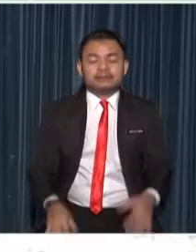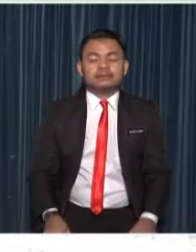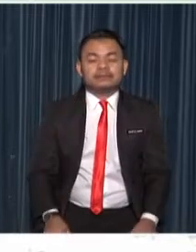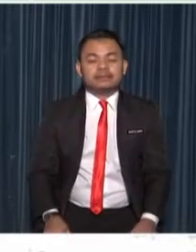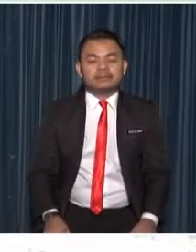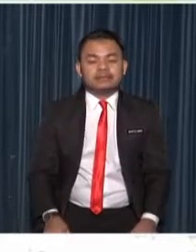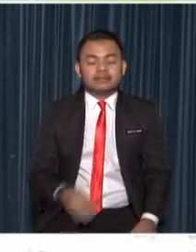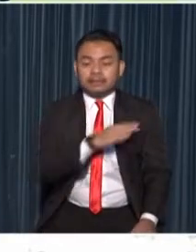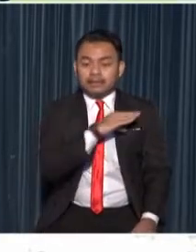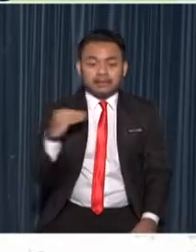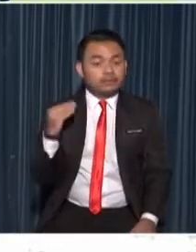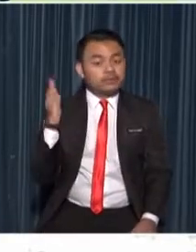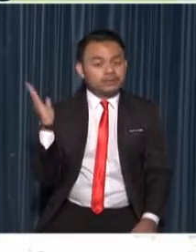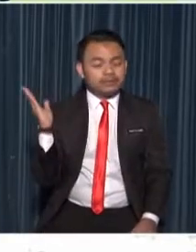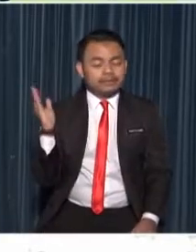and pomegranate